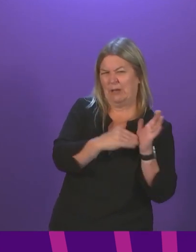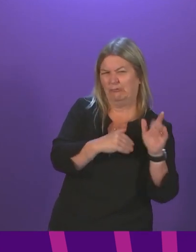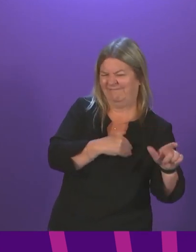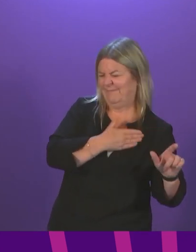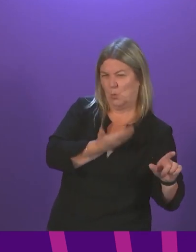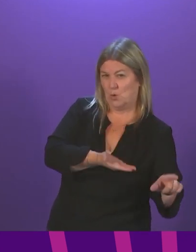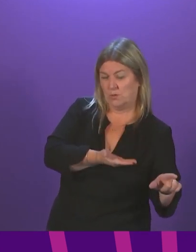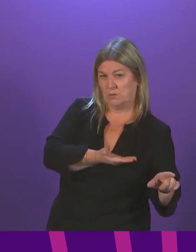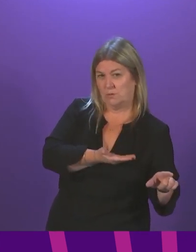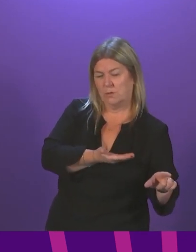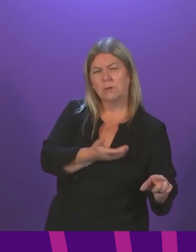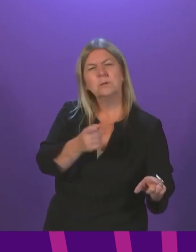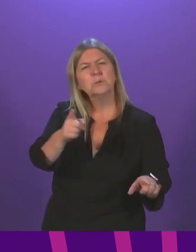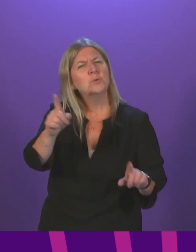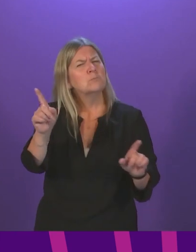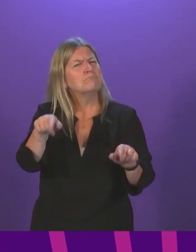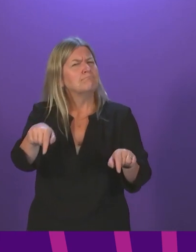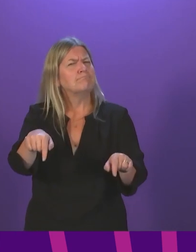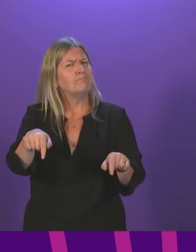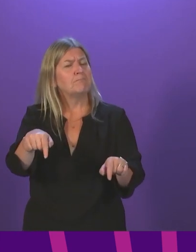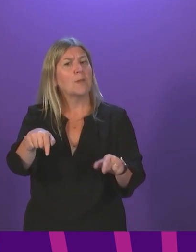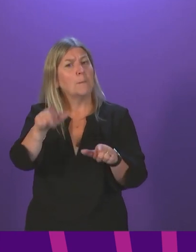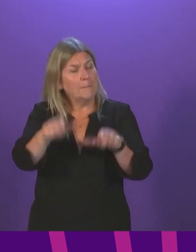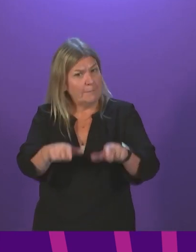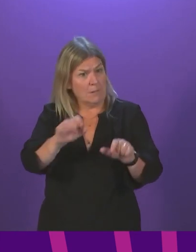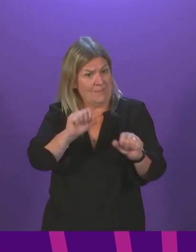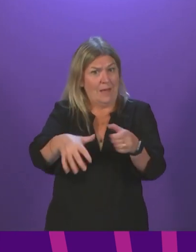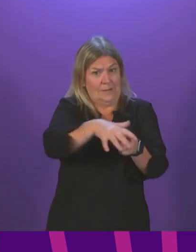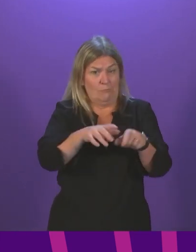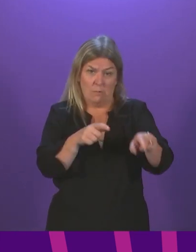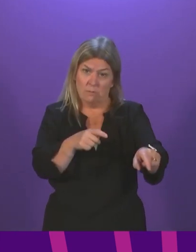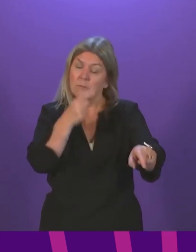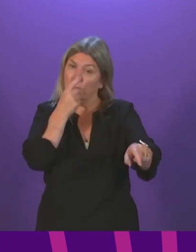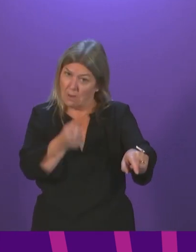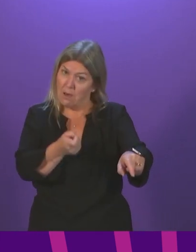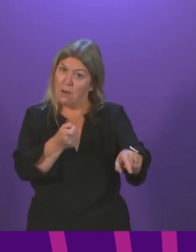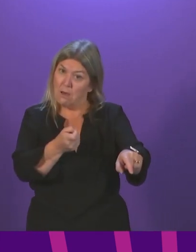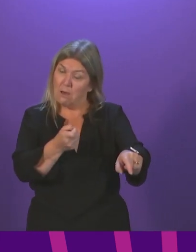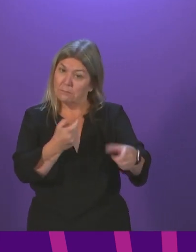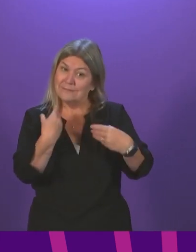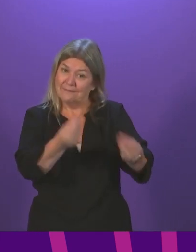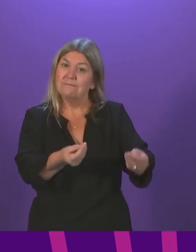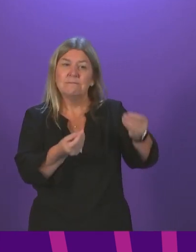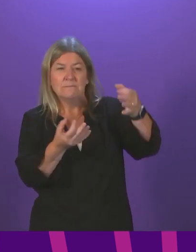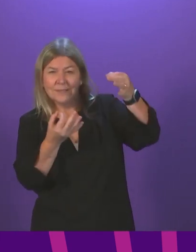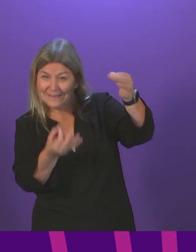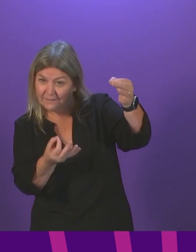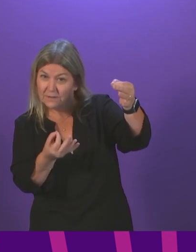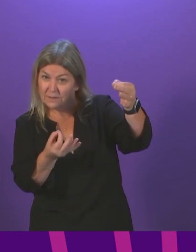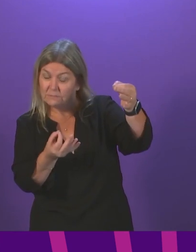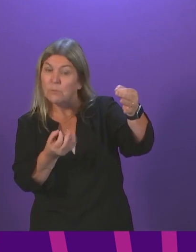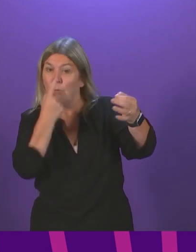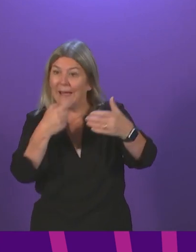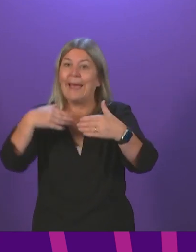those in this particular category to be granted a vaccine certificate in order to access certain venues? First